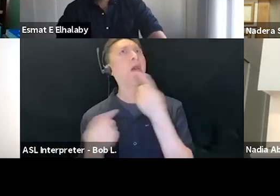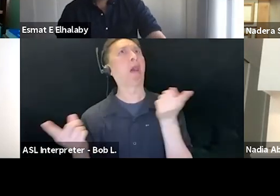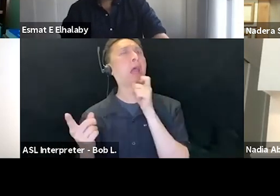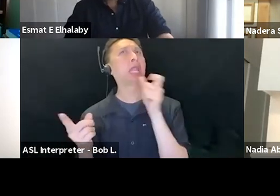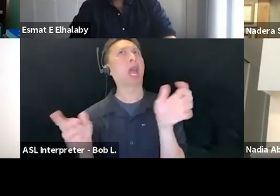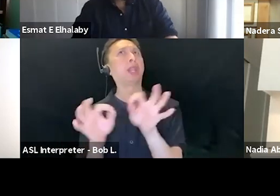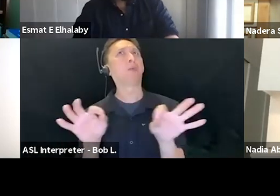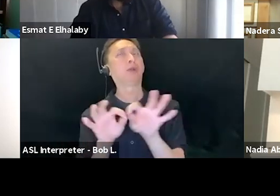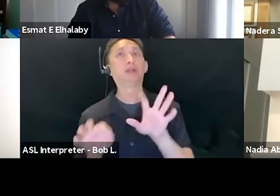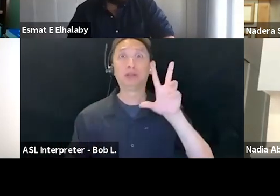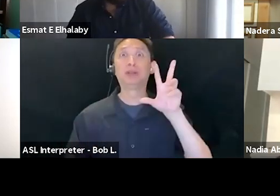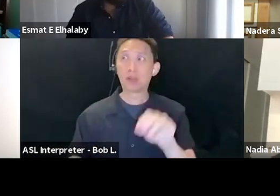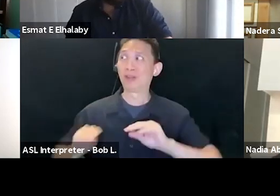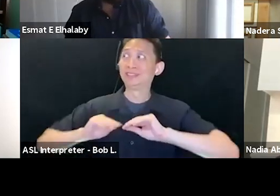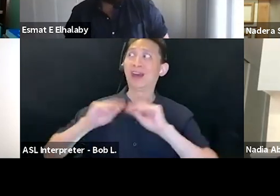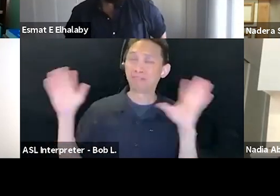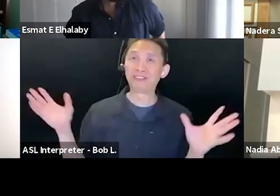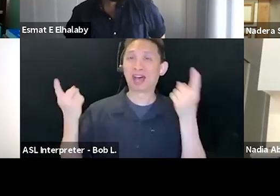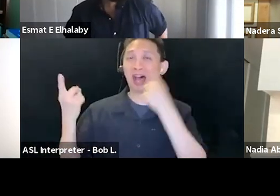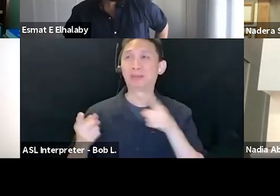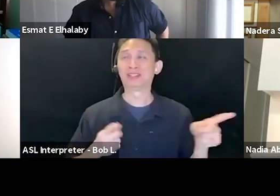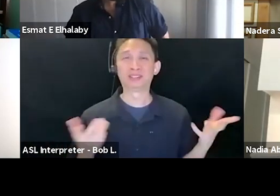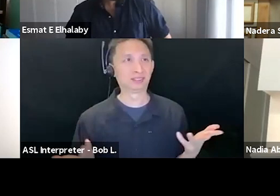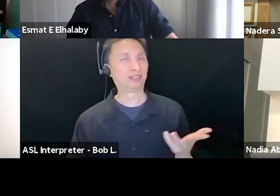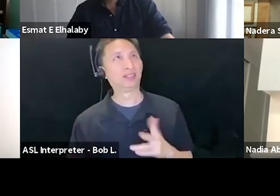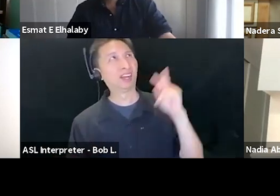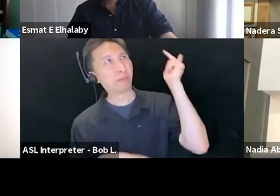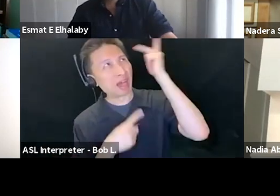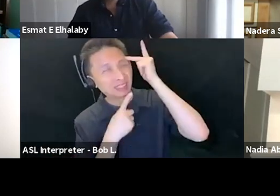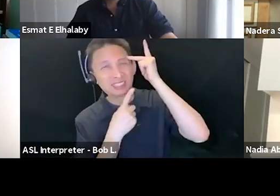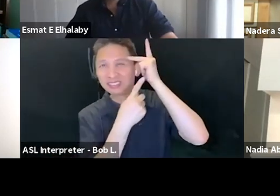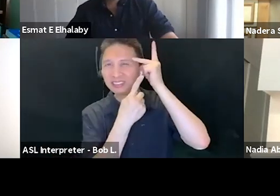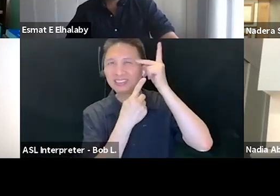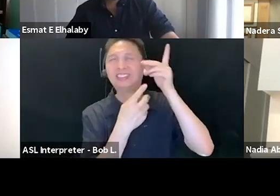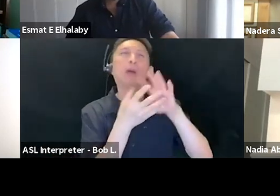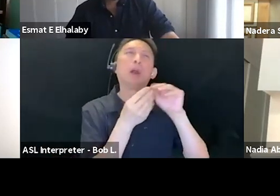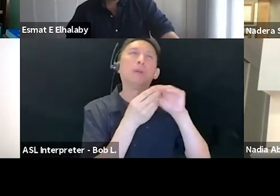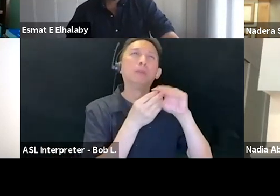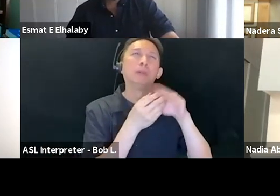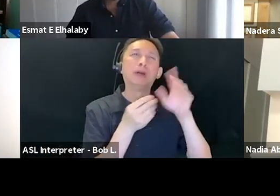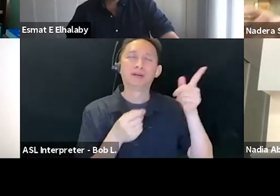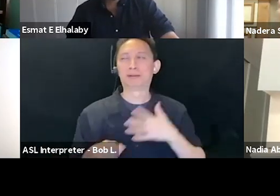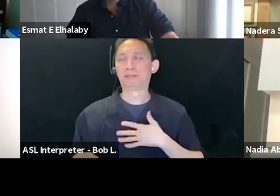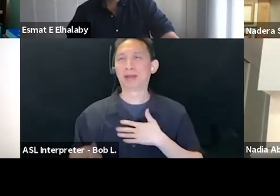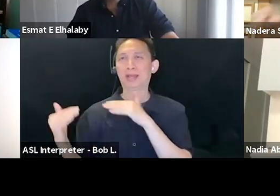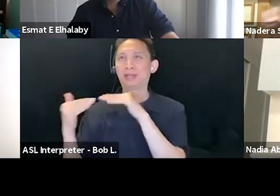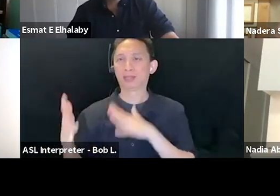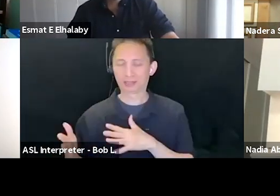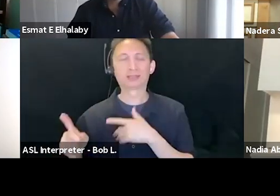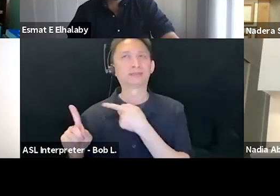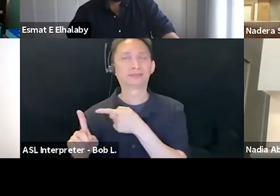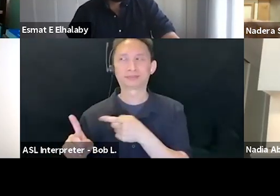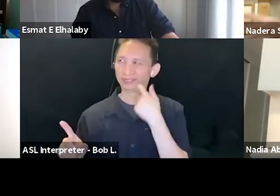somehow, uh, the sacralization of politics or, uh, as you know, my, my colleague and I